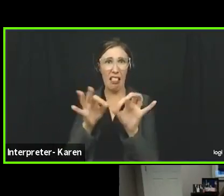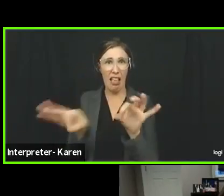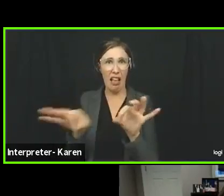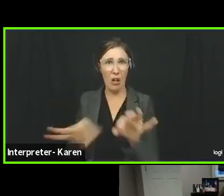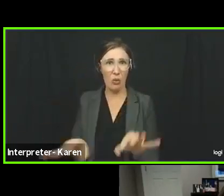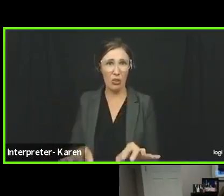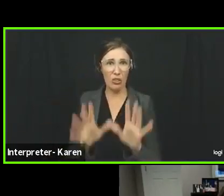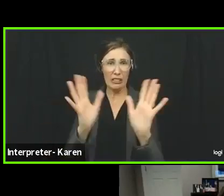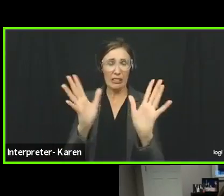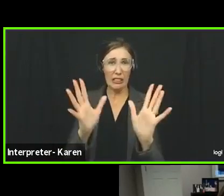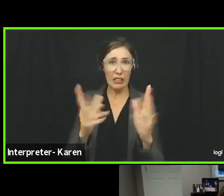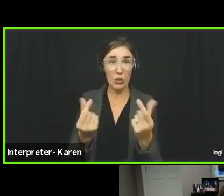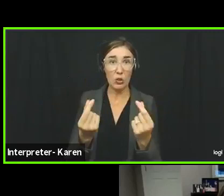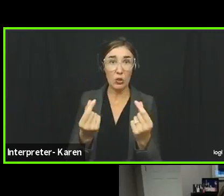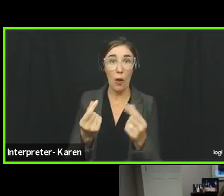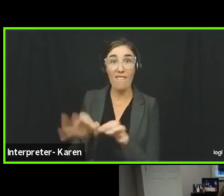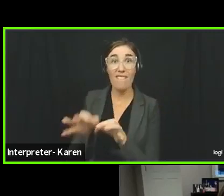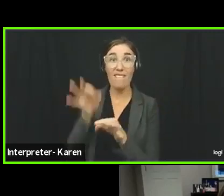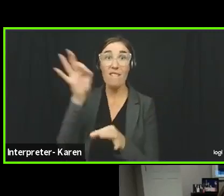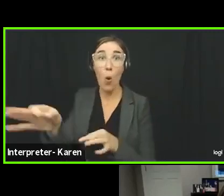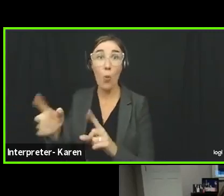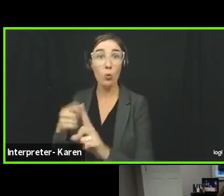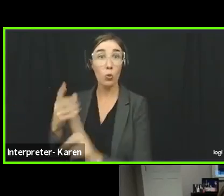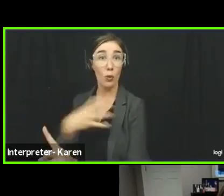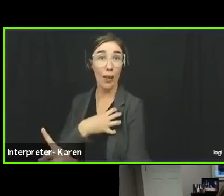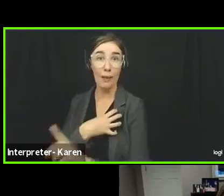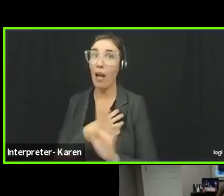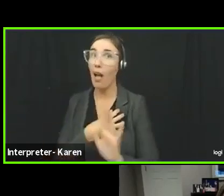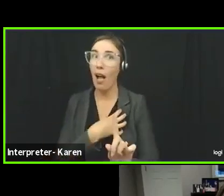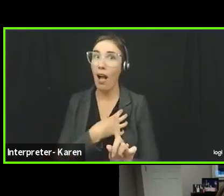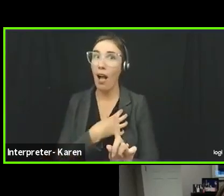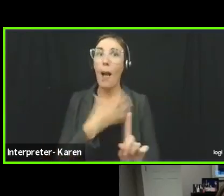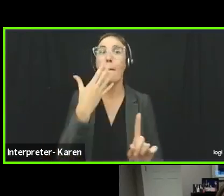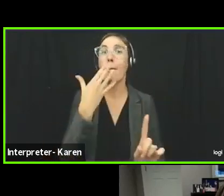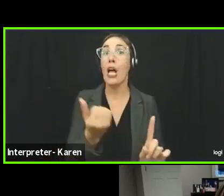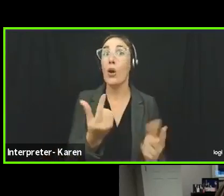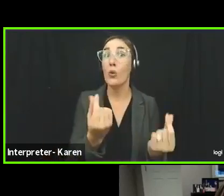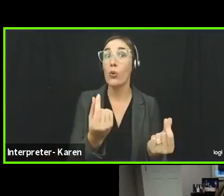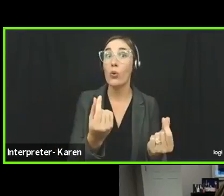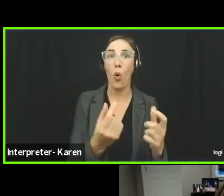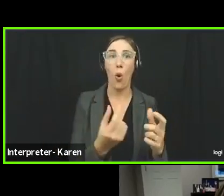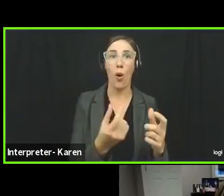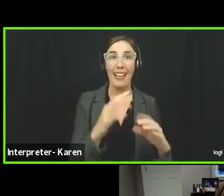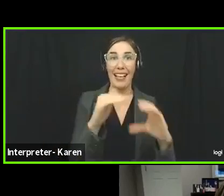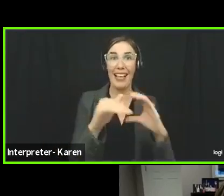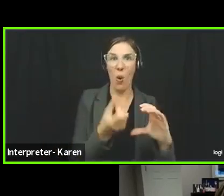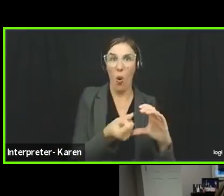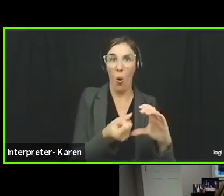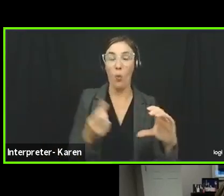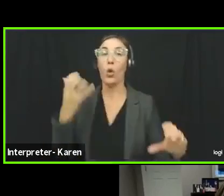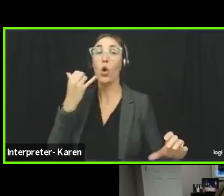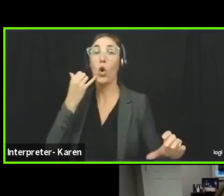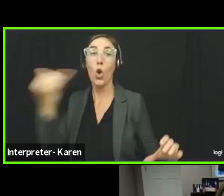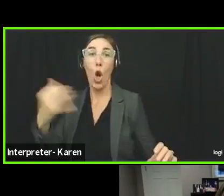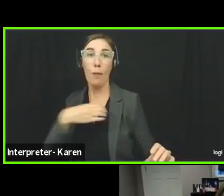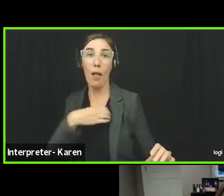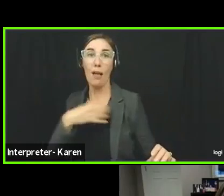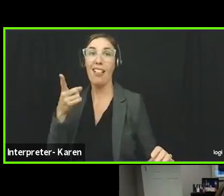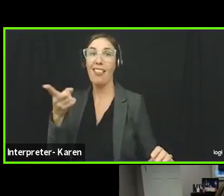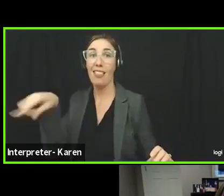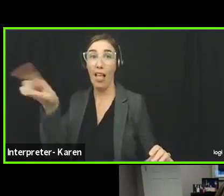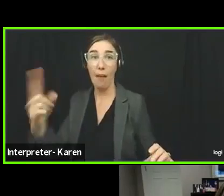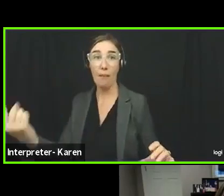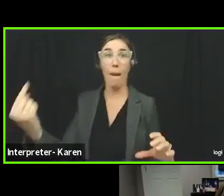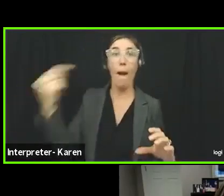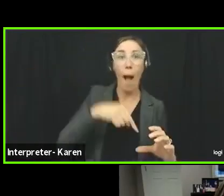it to law enforcement, it actually is better to call law enforcement and have them come and retrieve it on their